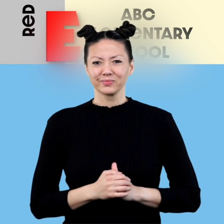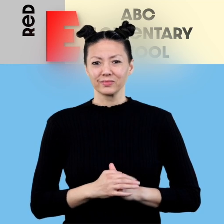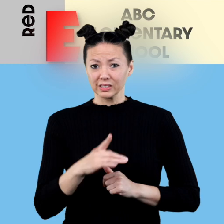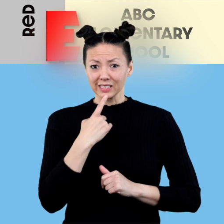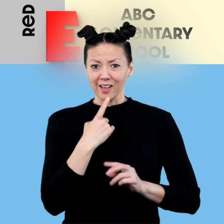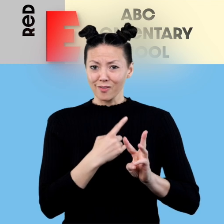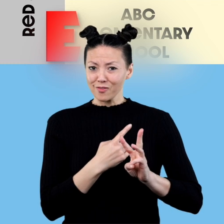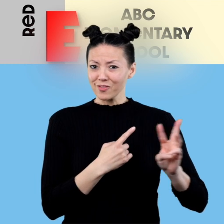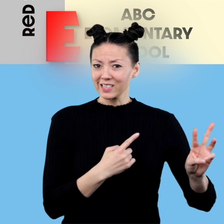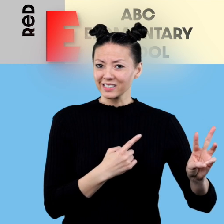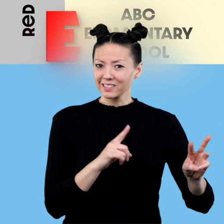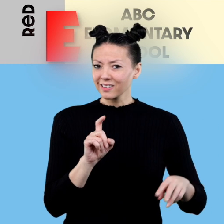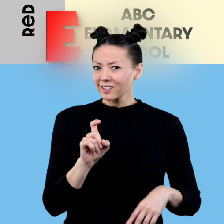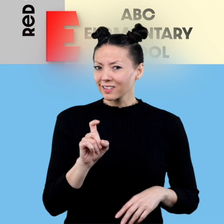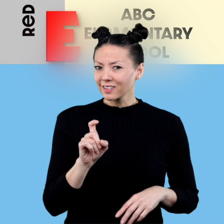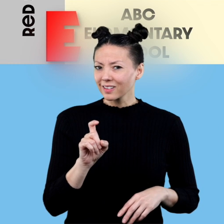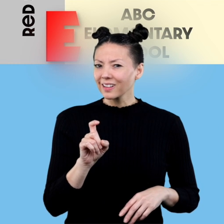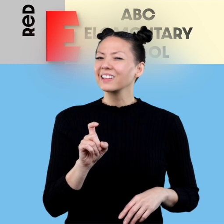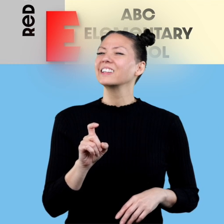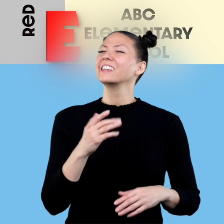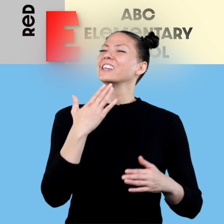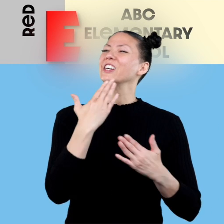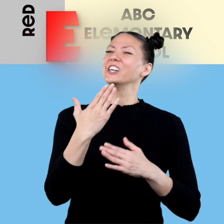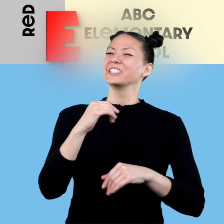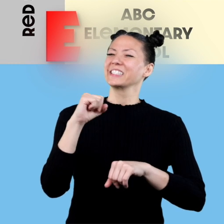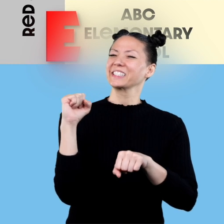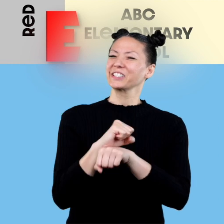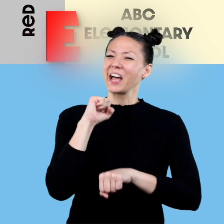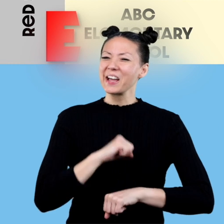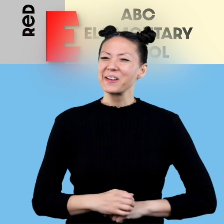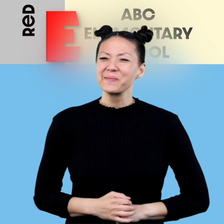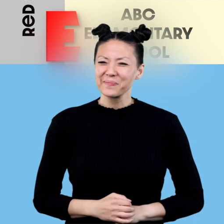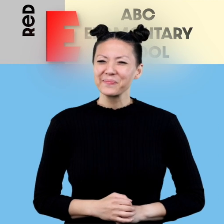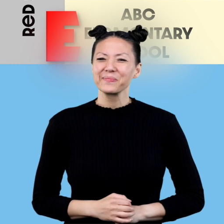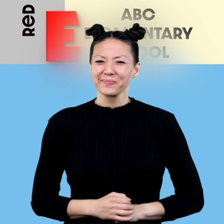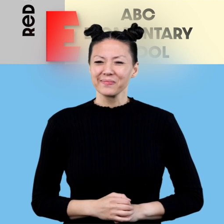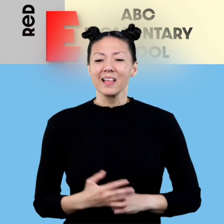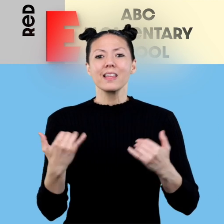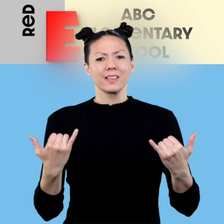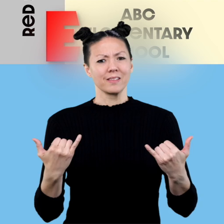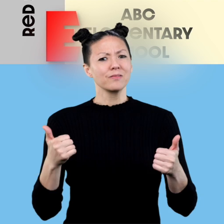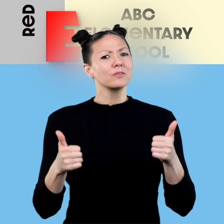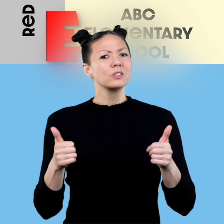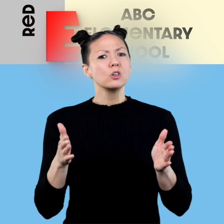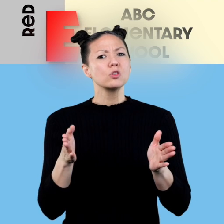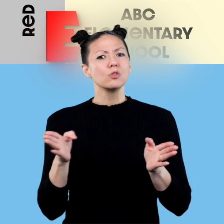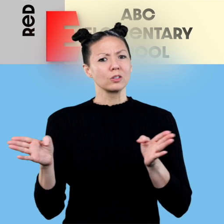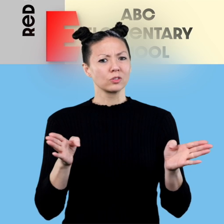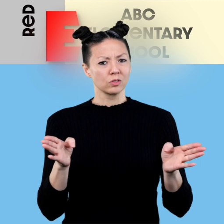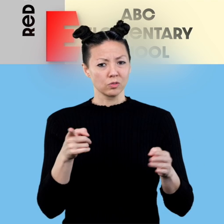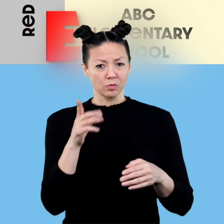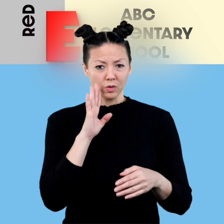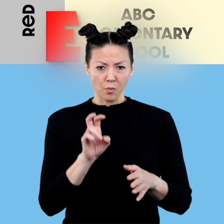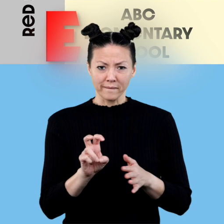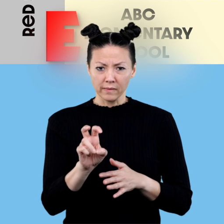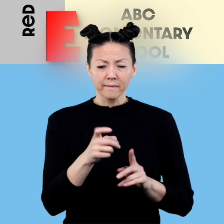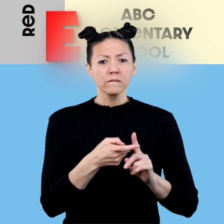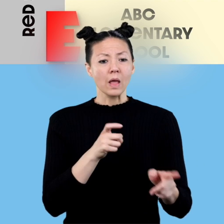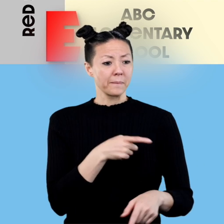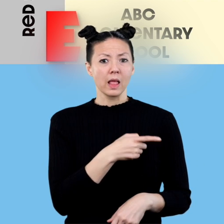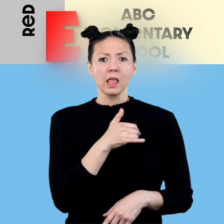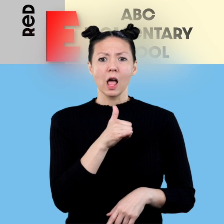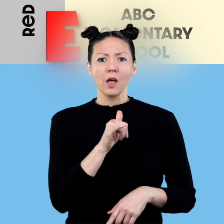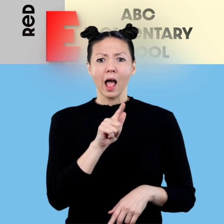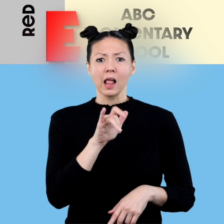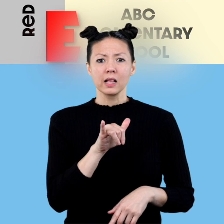Did you say west? Did Great job! And which direction would you travel from